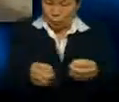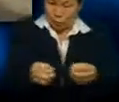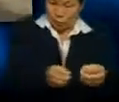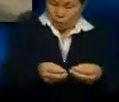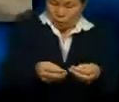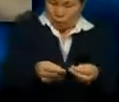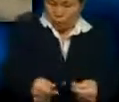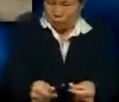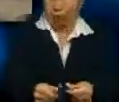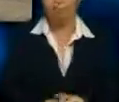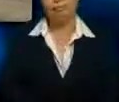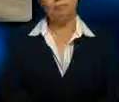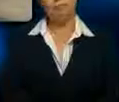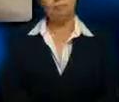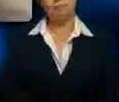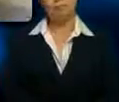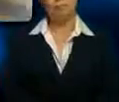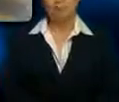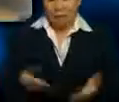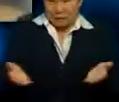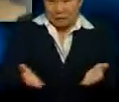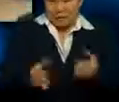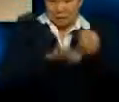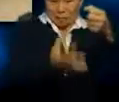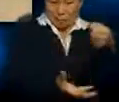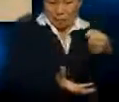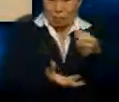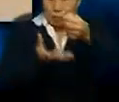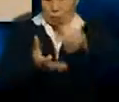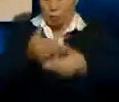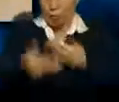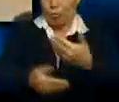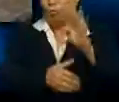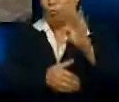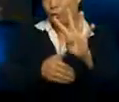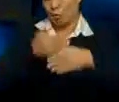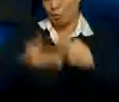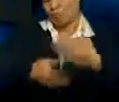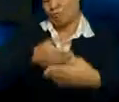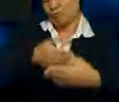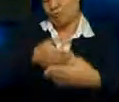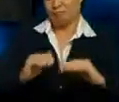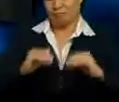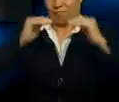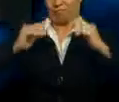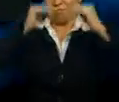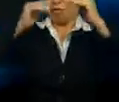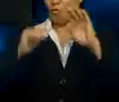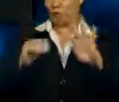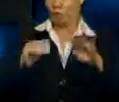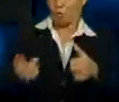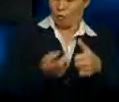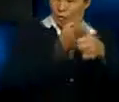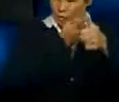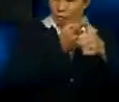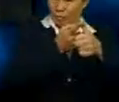as possible. Here, the bunches will go through four means of processing stages. First of all,